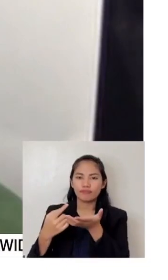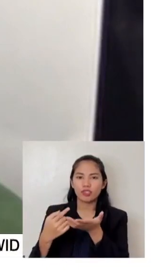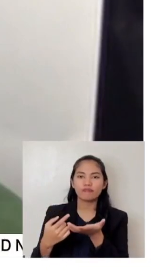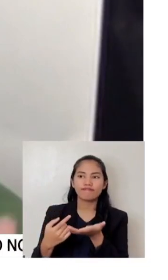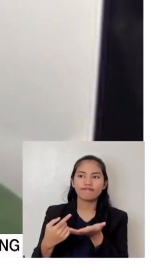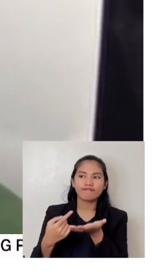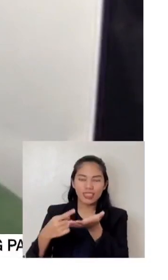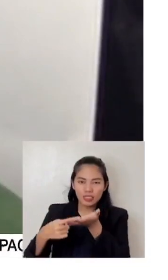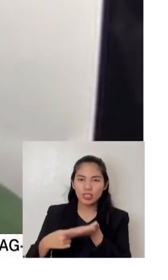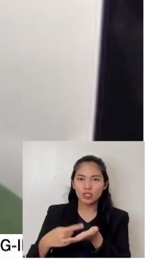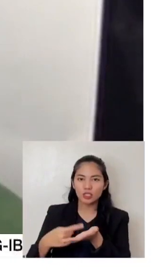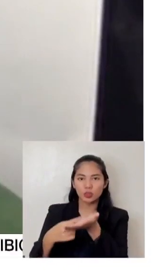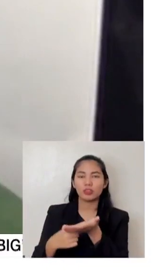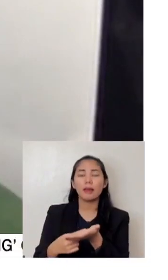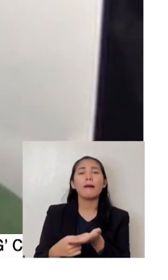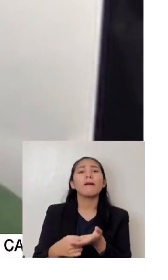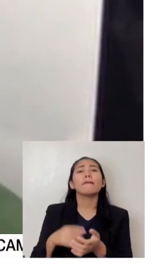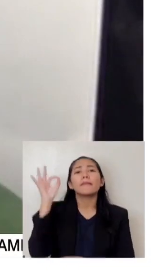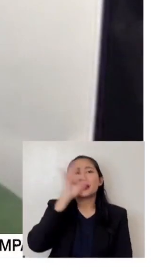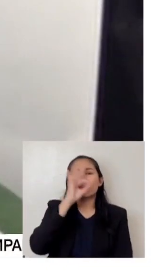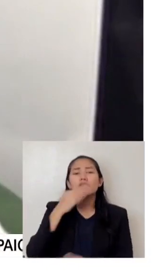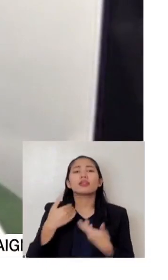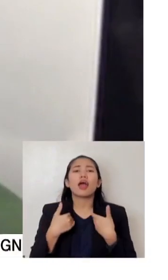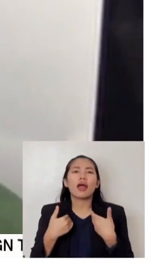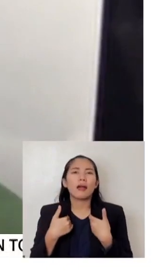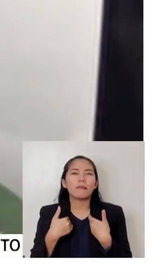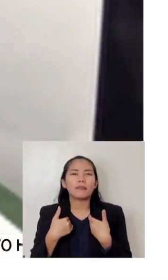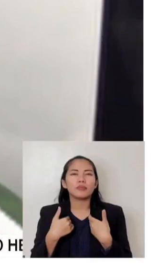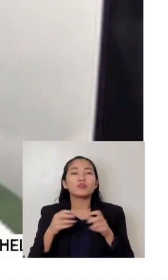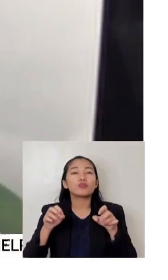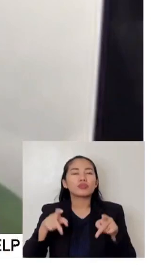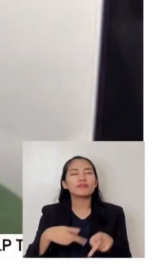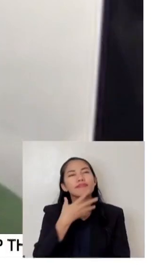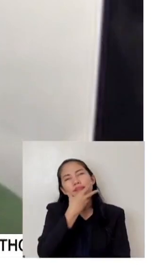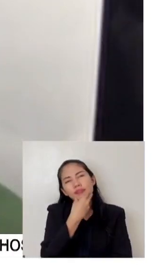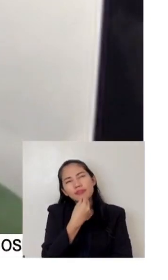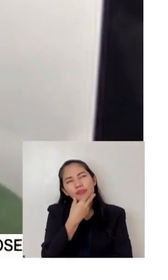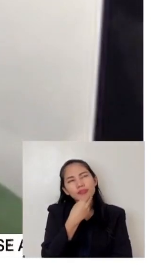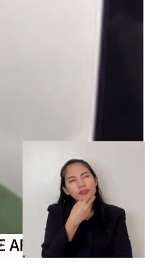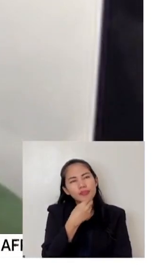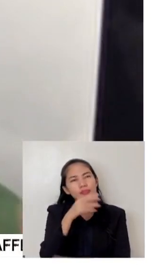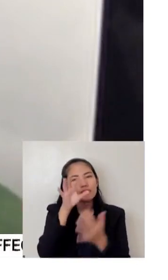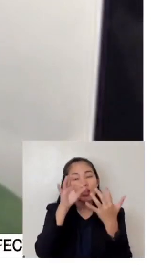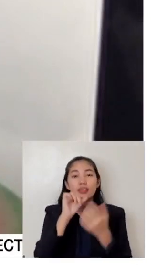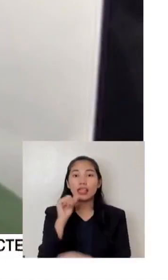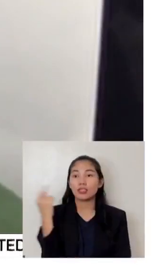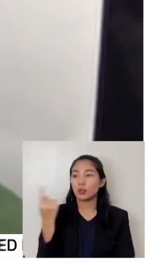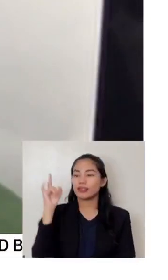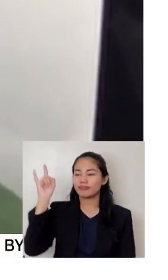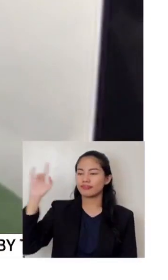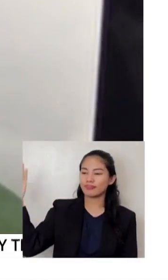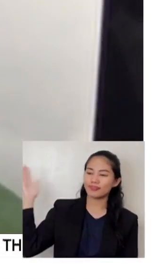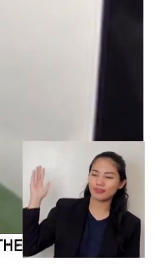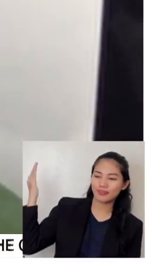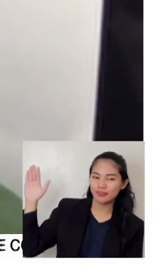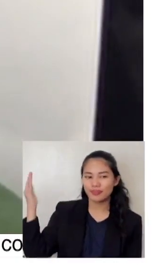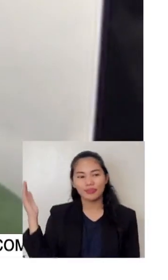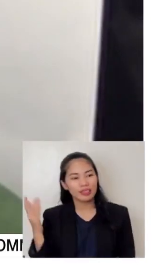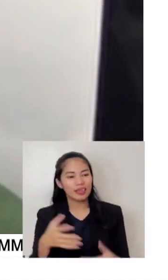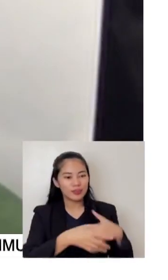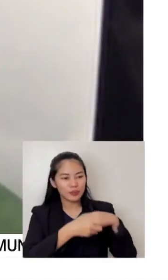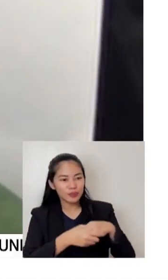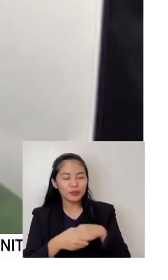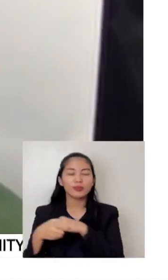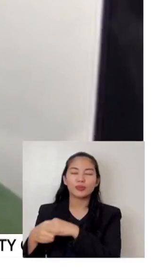chance to really compare. It's not the massive waving of hands, or it's not really about what